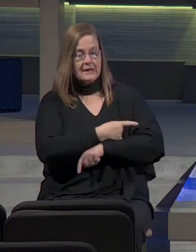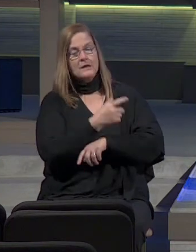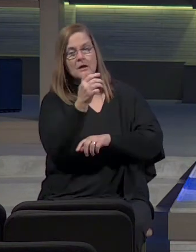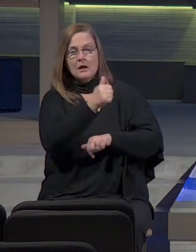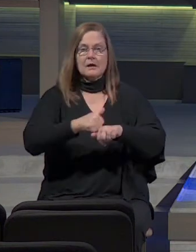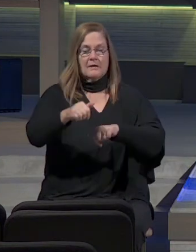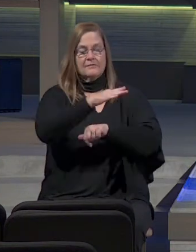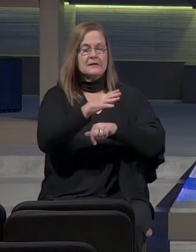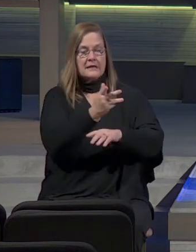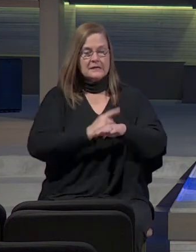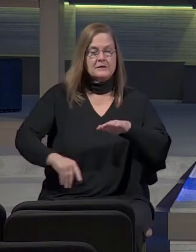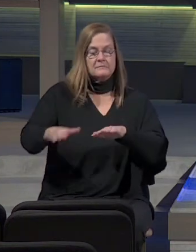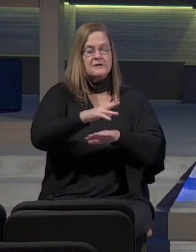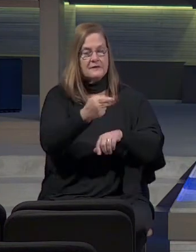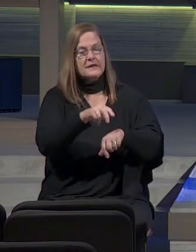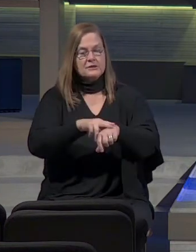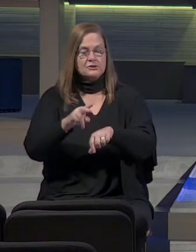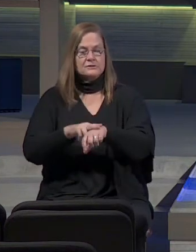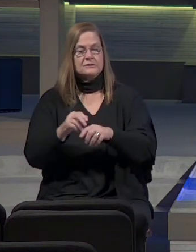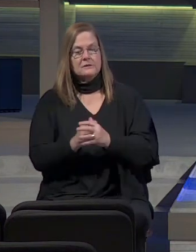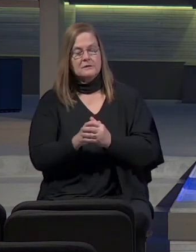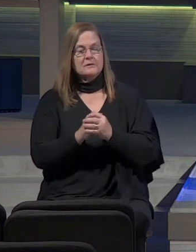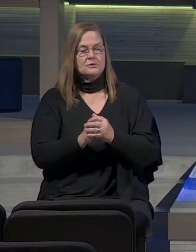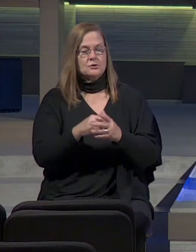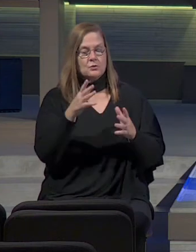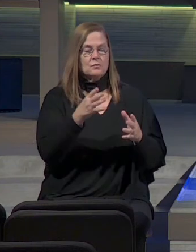and break down to destroy and overthrow to build and to plant